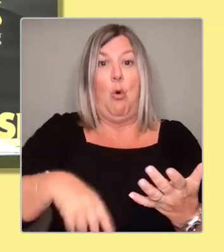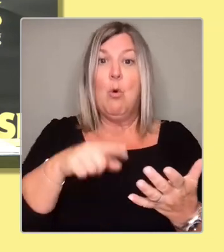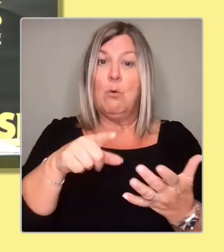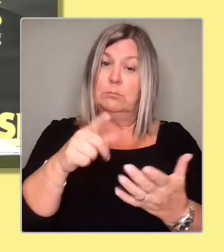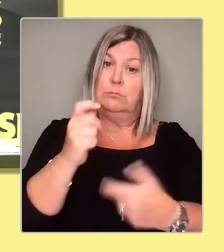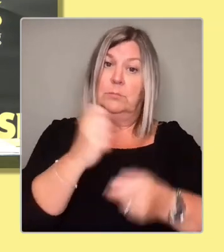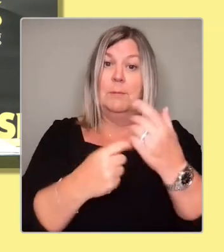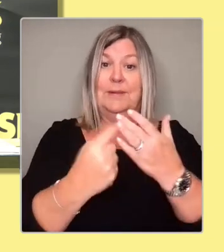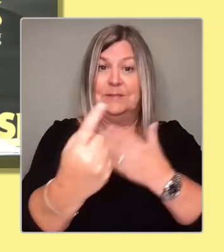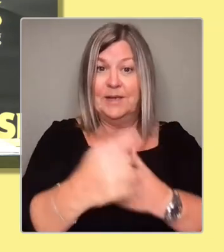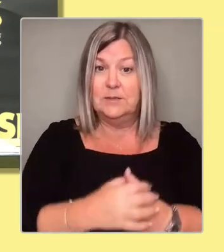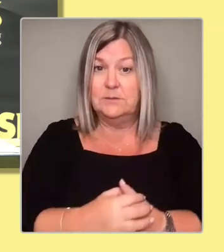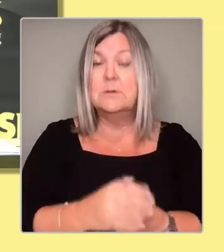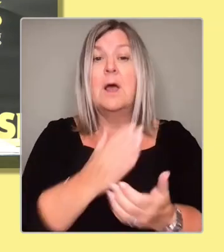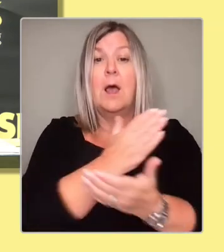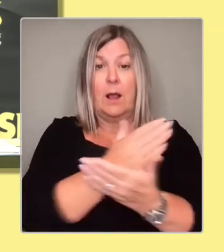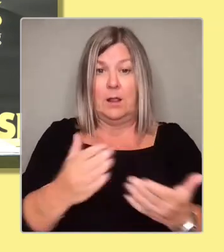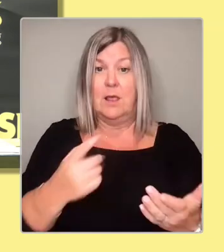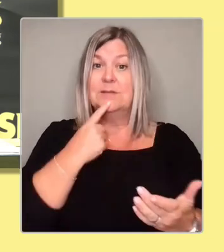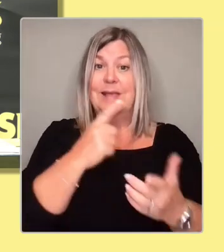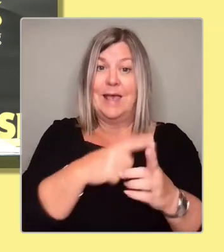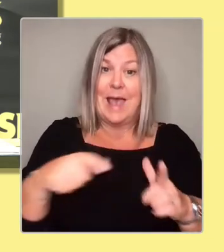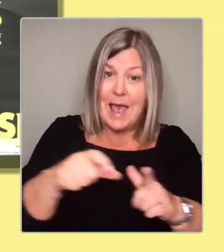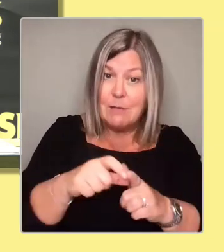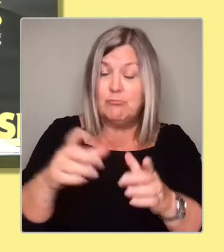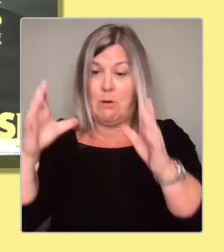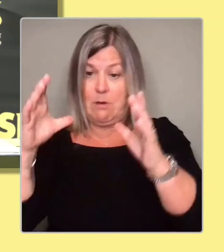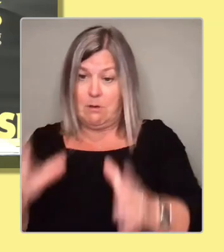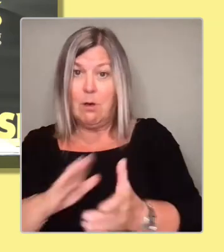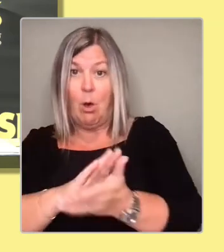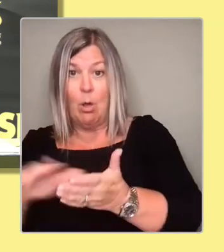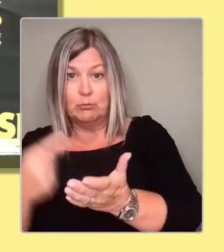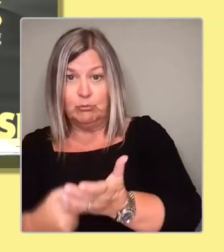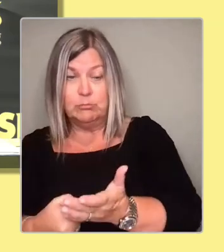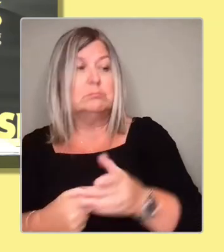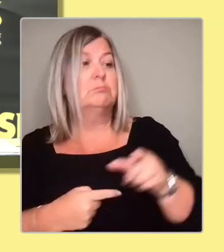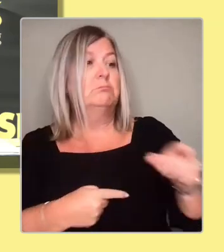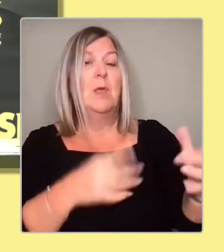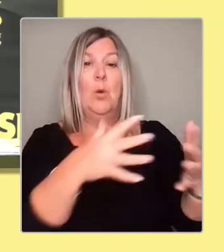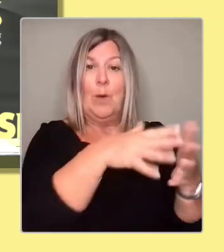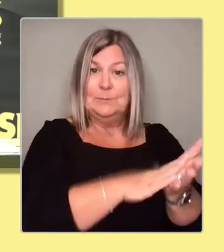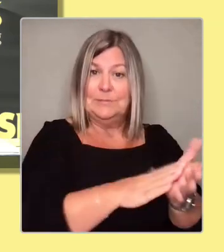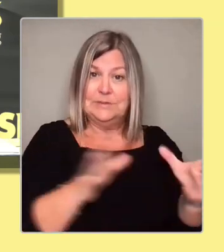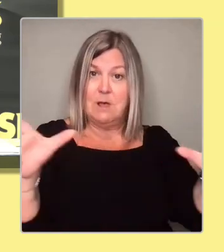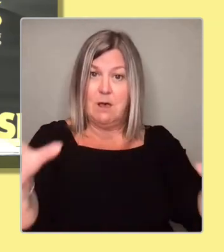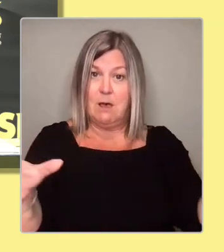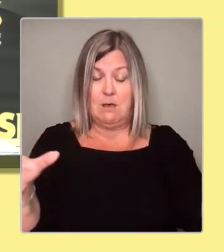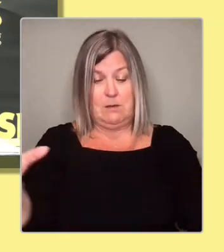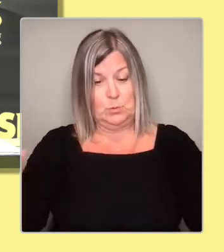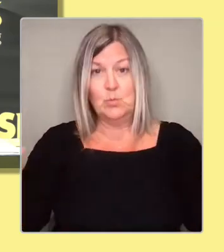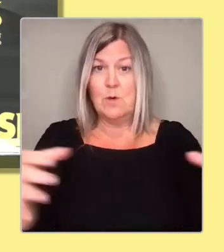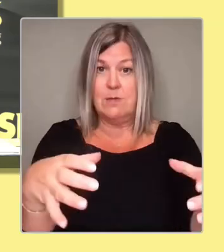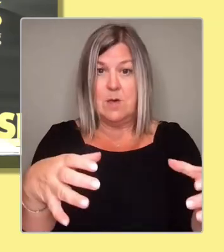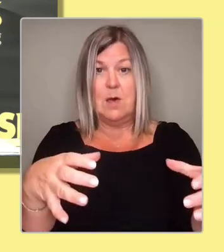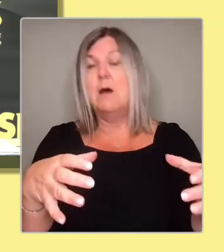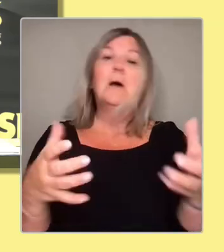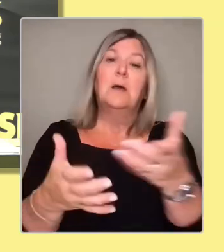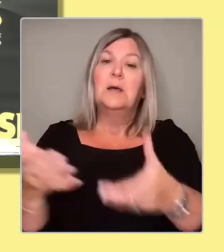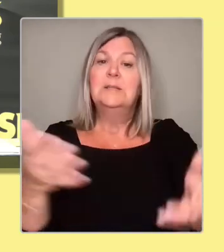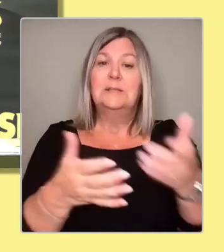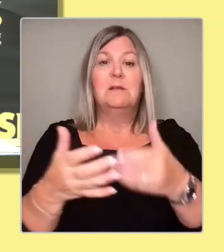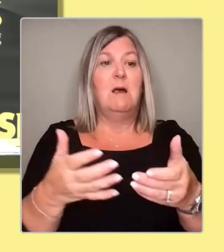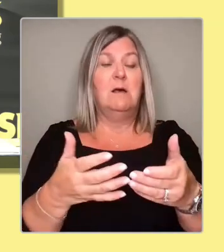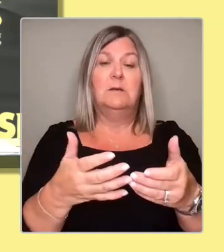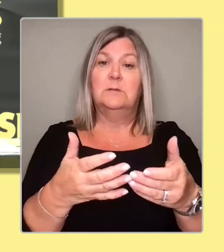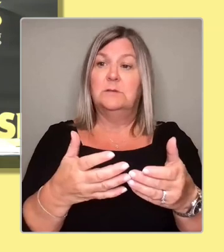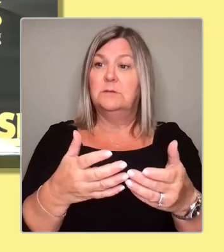and Westminster get together, and they discuss the arrangements for Scotland exiting. And I think that's